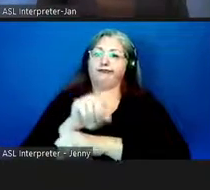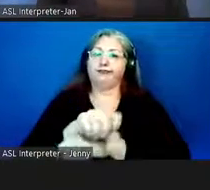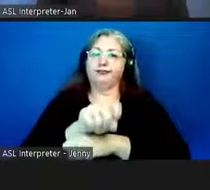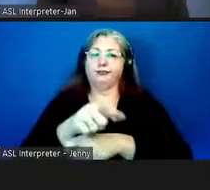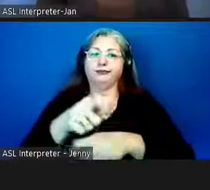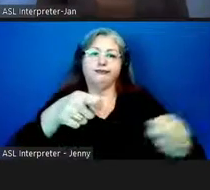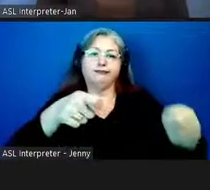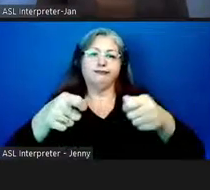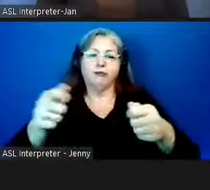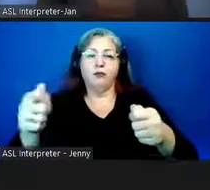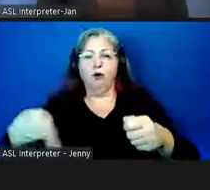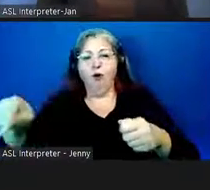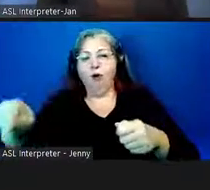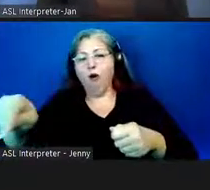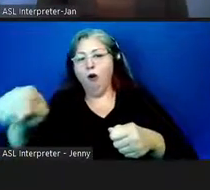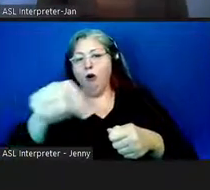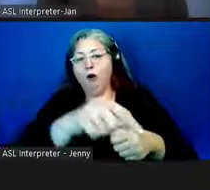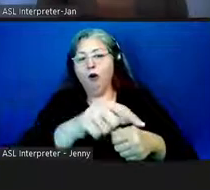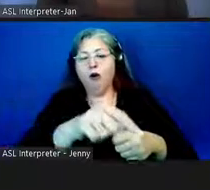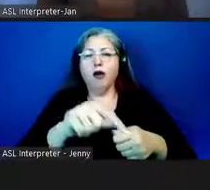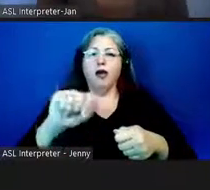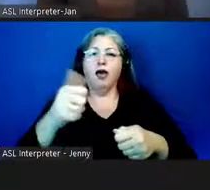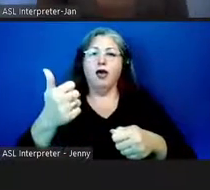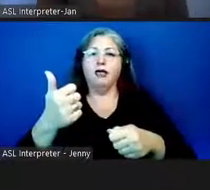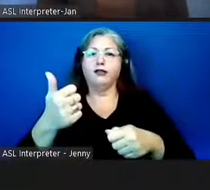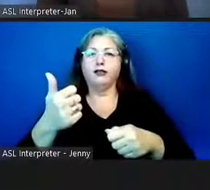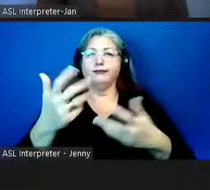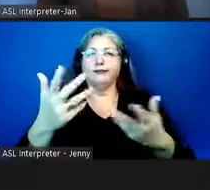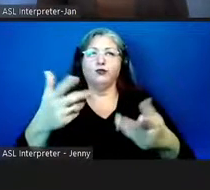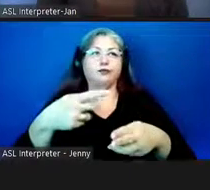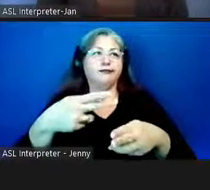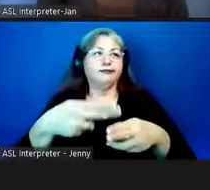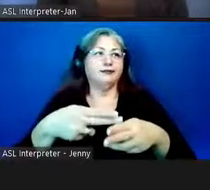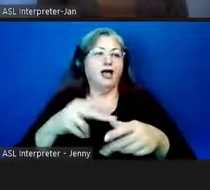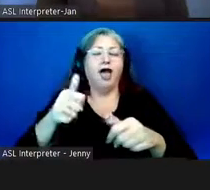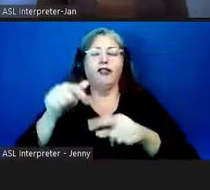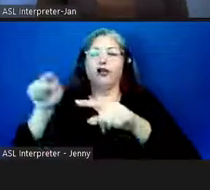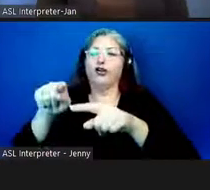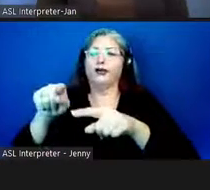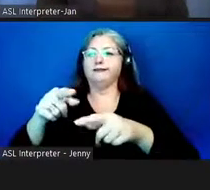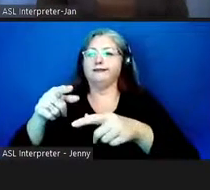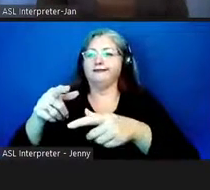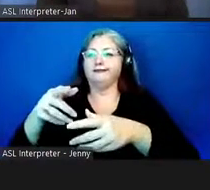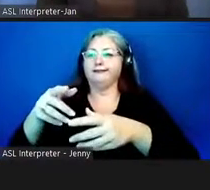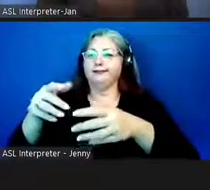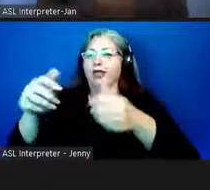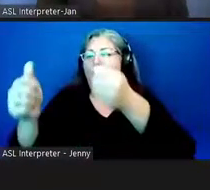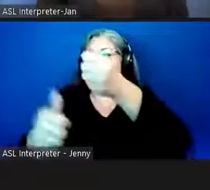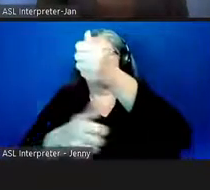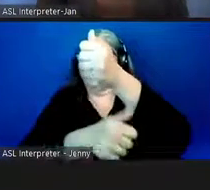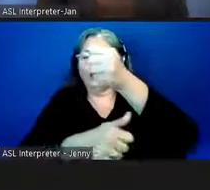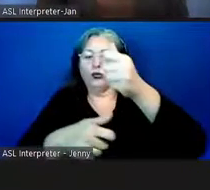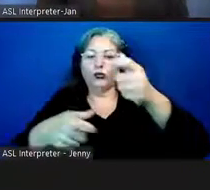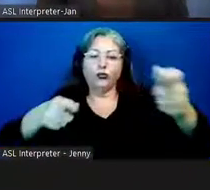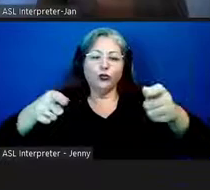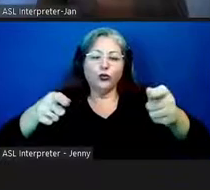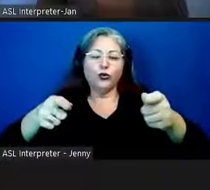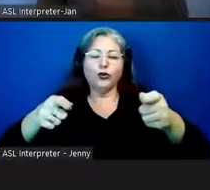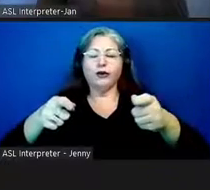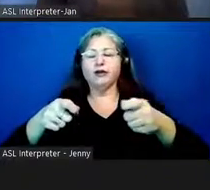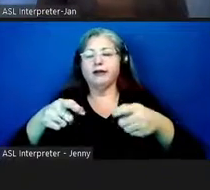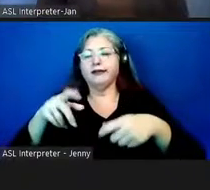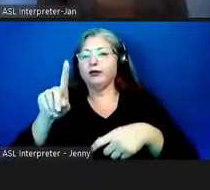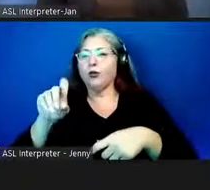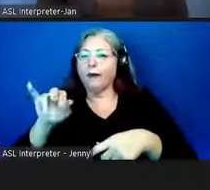uh uh how do you say ruling classes or ruling uh provinces or